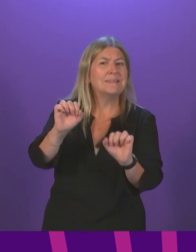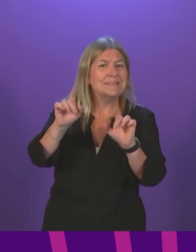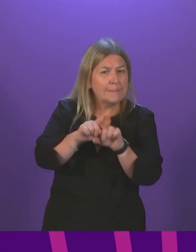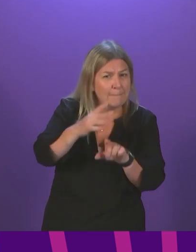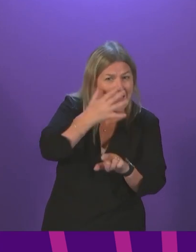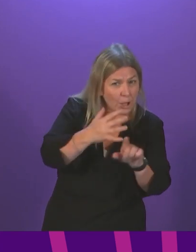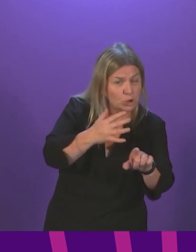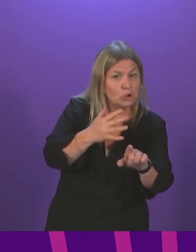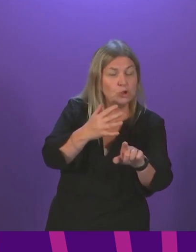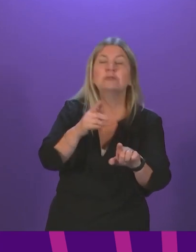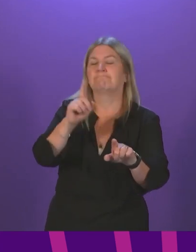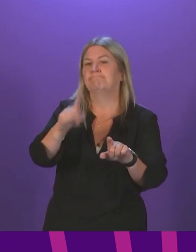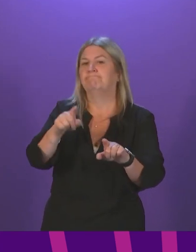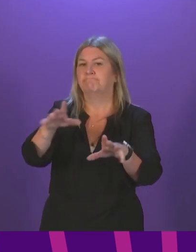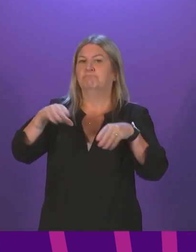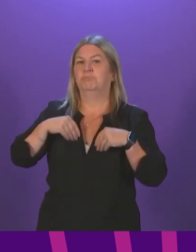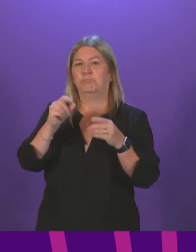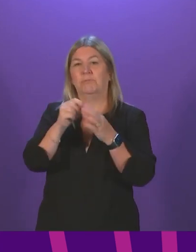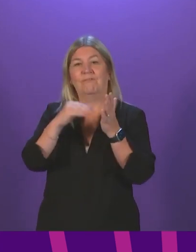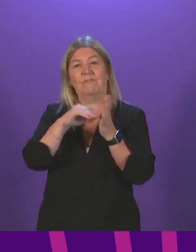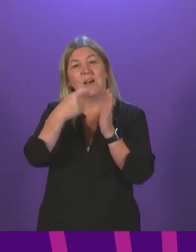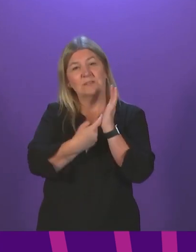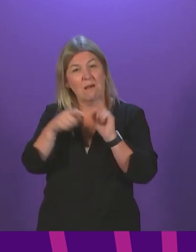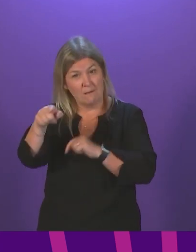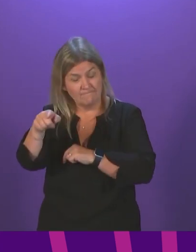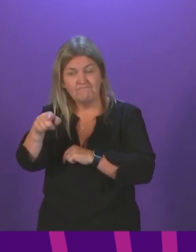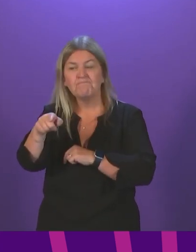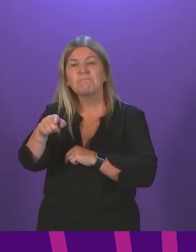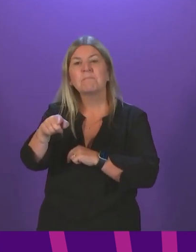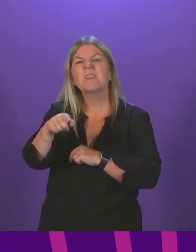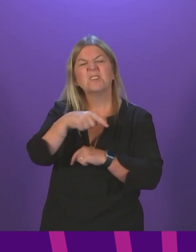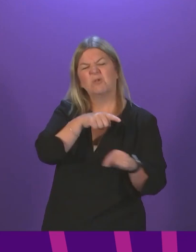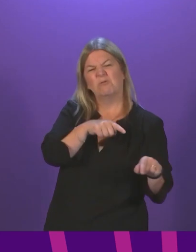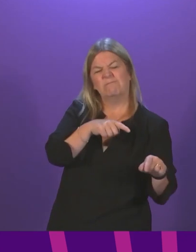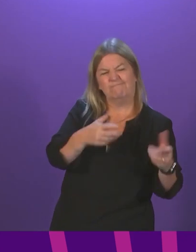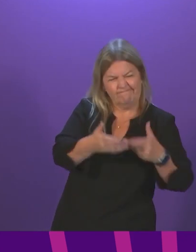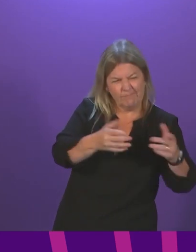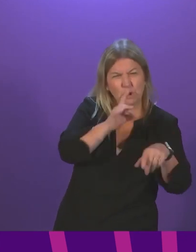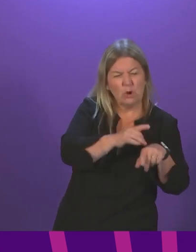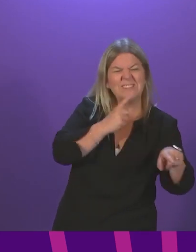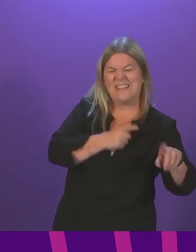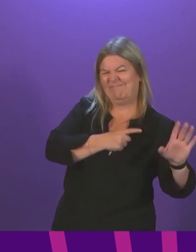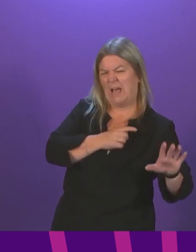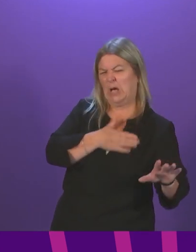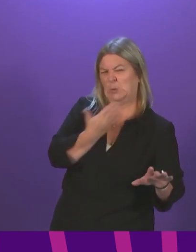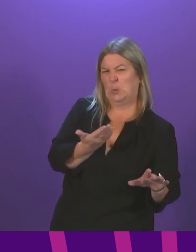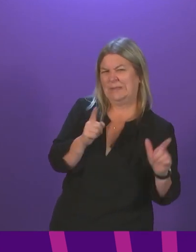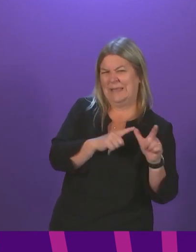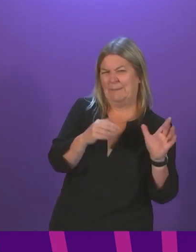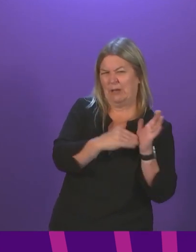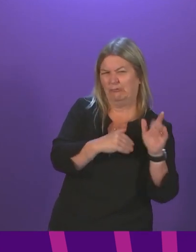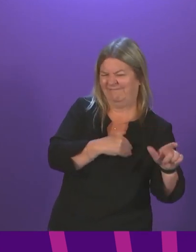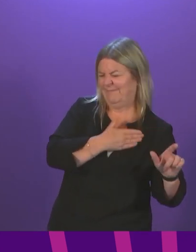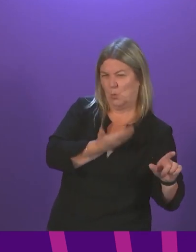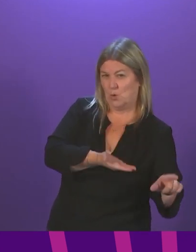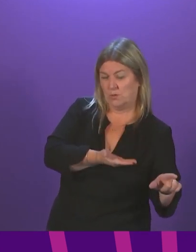constituent opted not to receive the second AstraZeneca dose after discussing with her GP. Would it be possible for